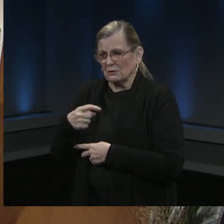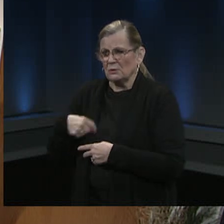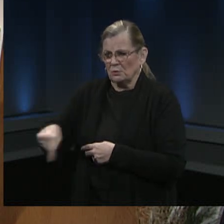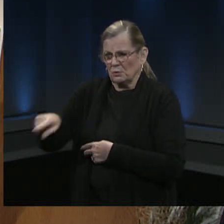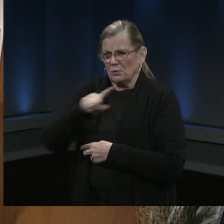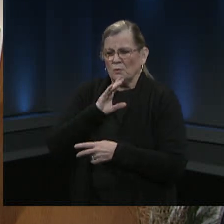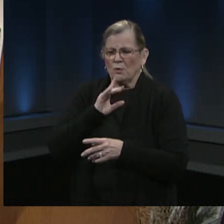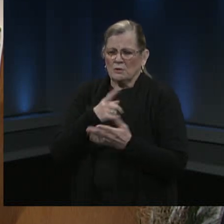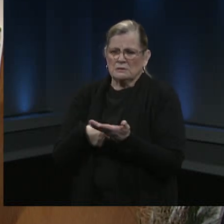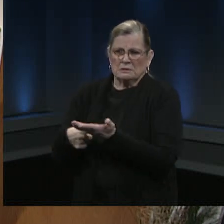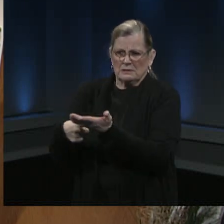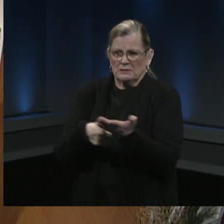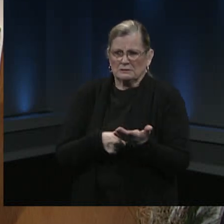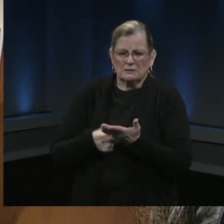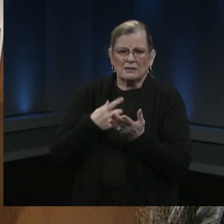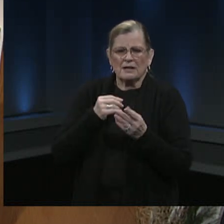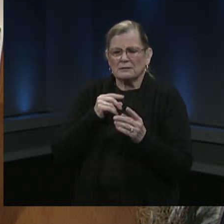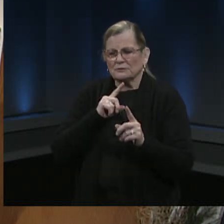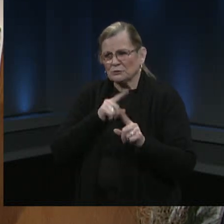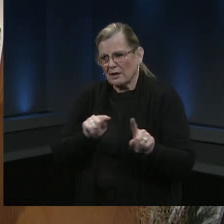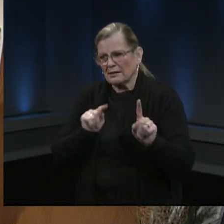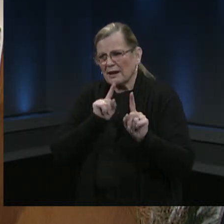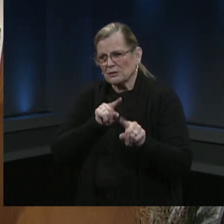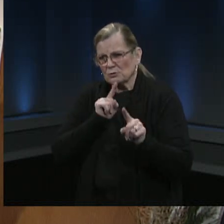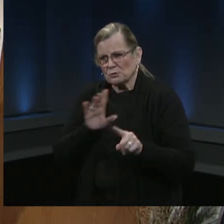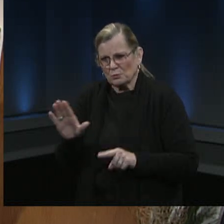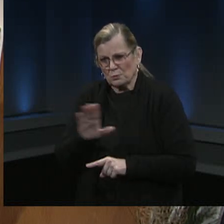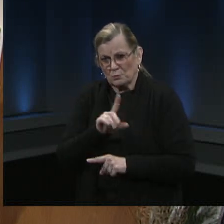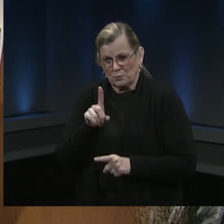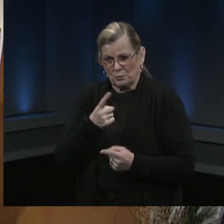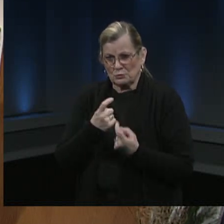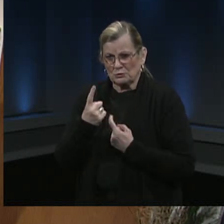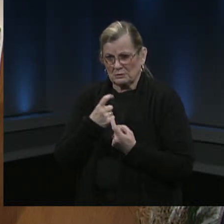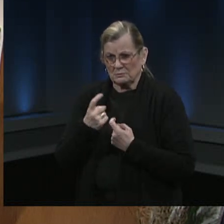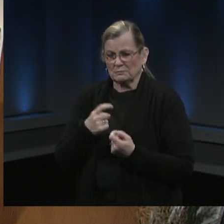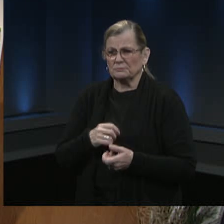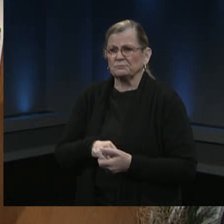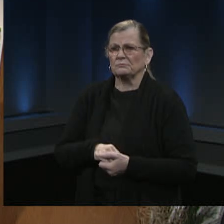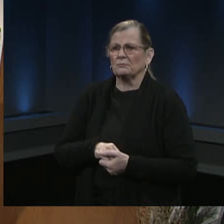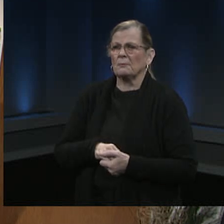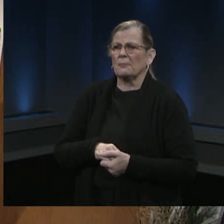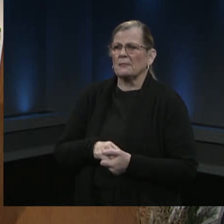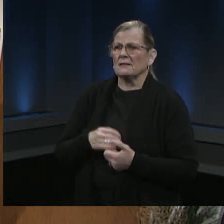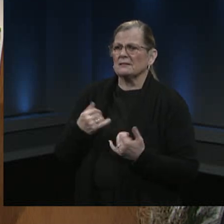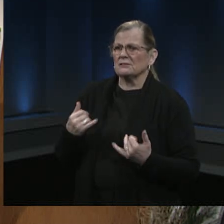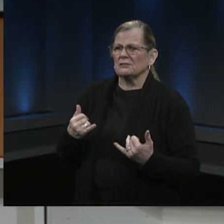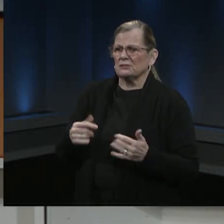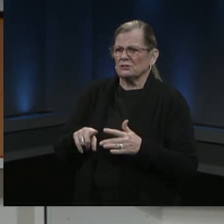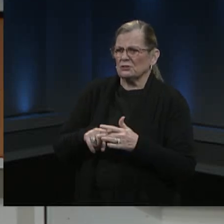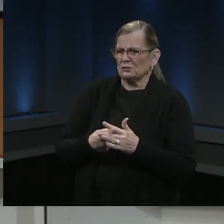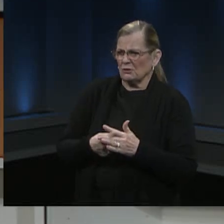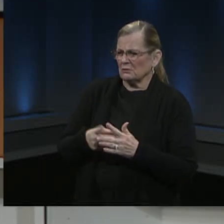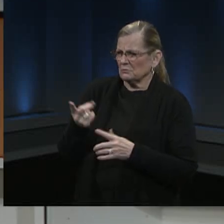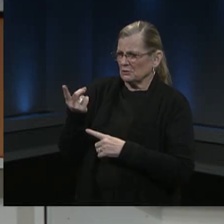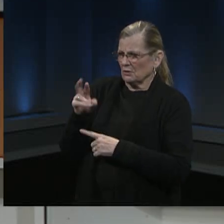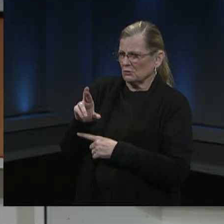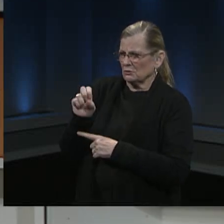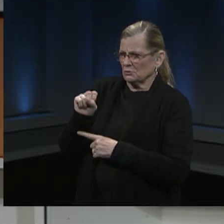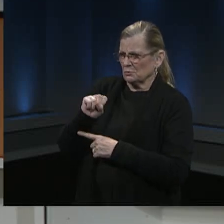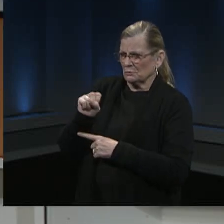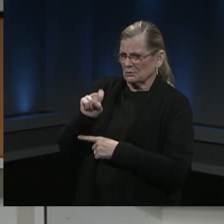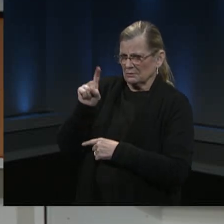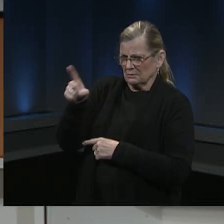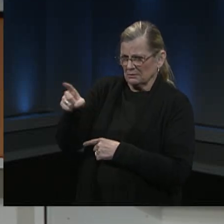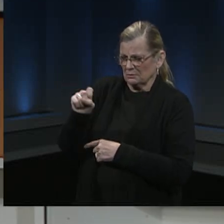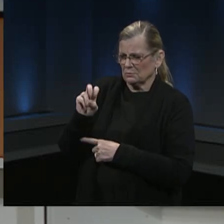vaccines and the immunization process. But we're going to start with Dr. Schwartz. Dr. Schwartz, first of all, welcome. We know you